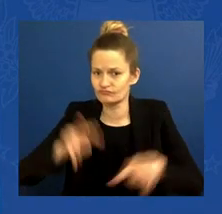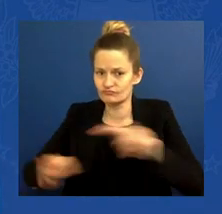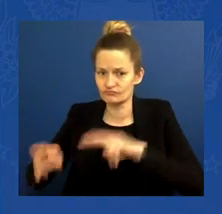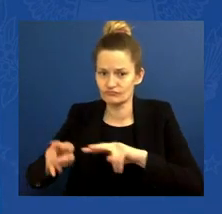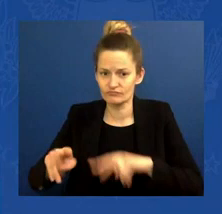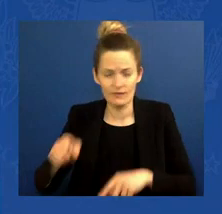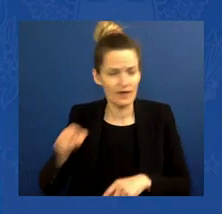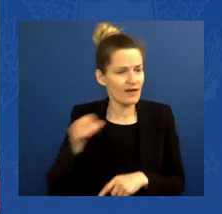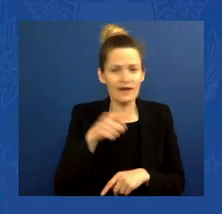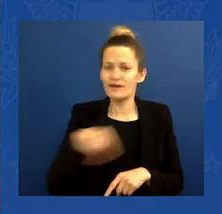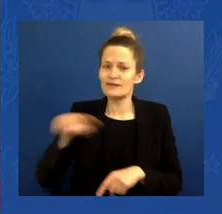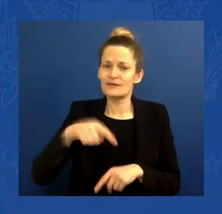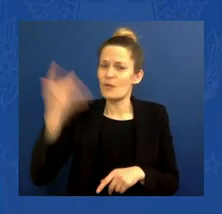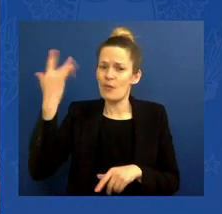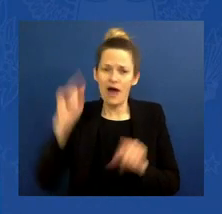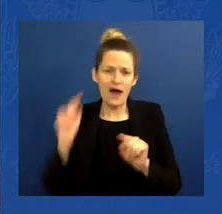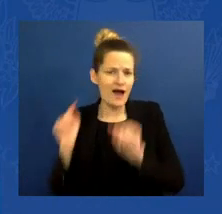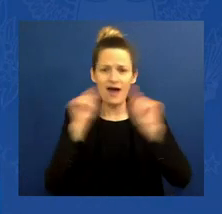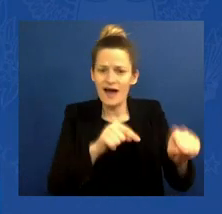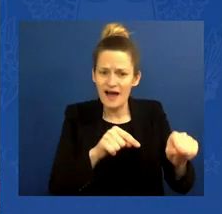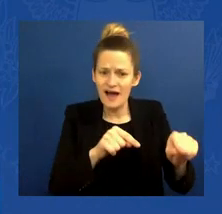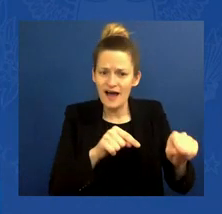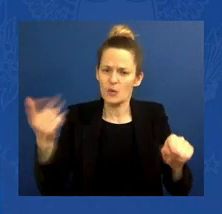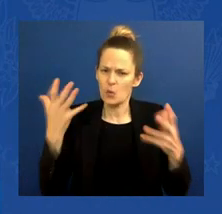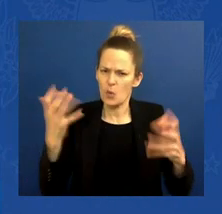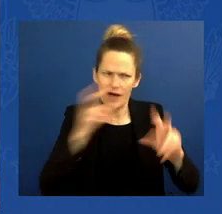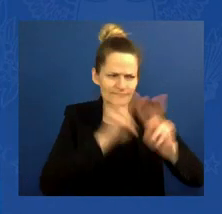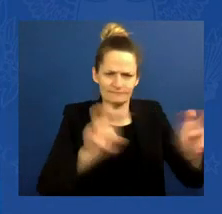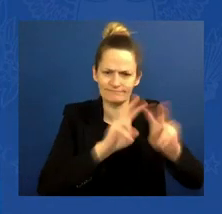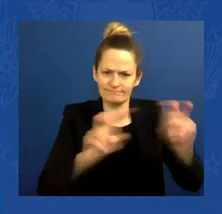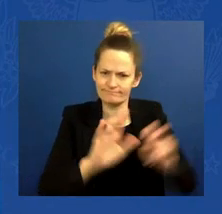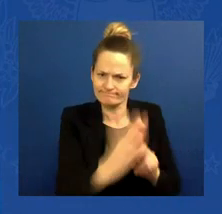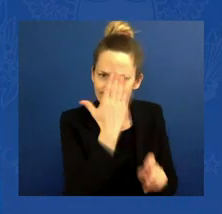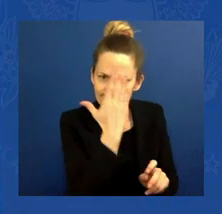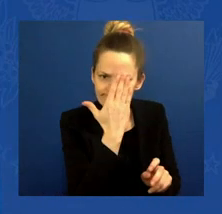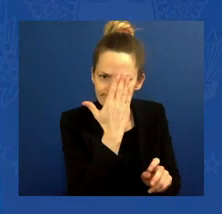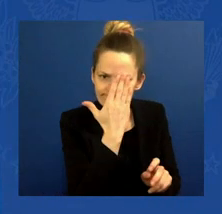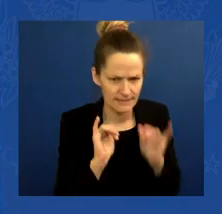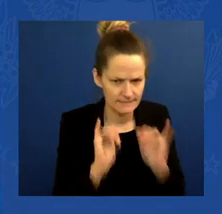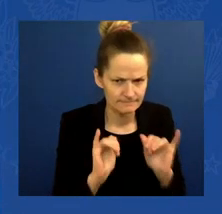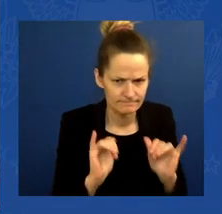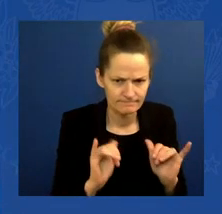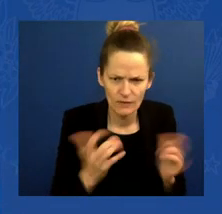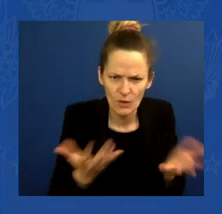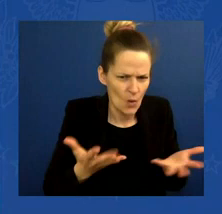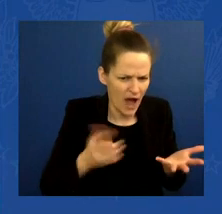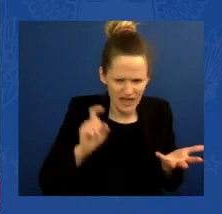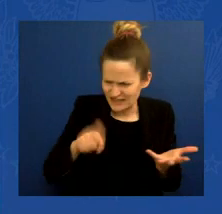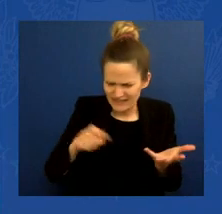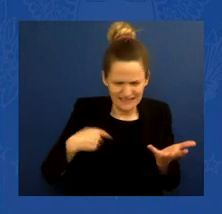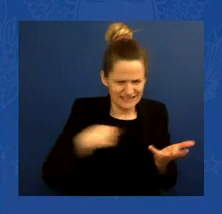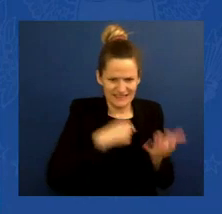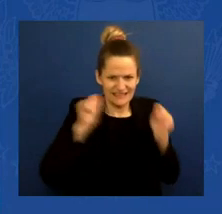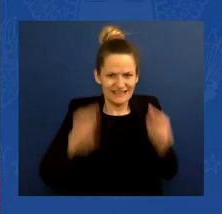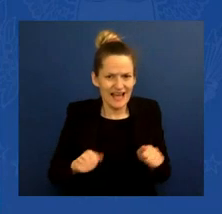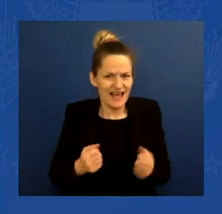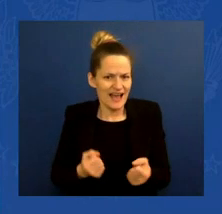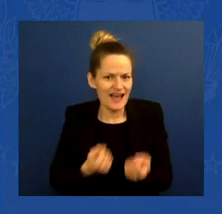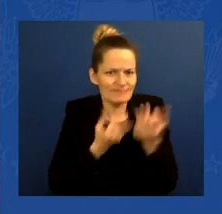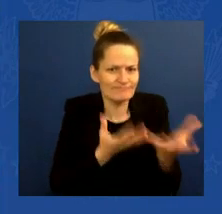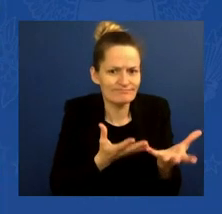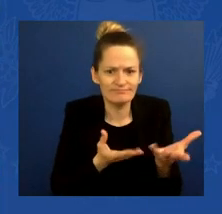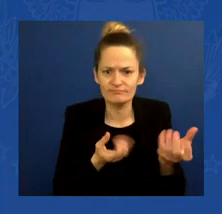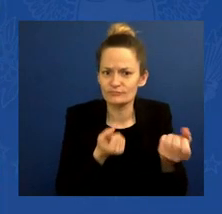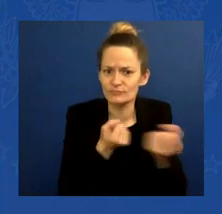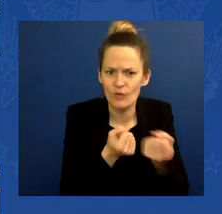supplies to the people in need when they need it. And we will support Ukraine's economy with direct financial assistance as well.